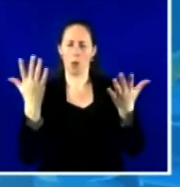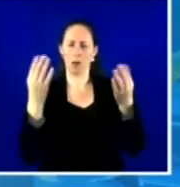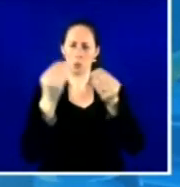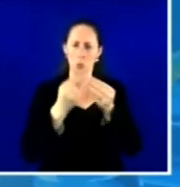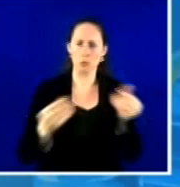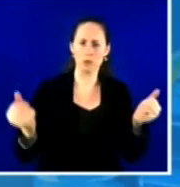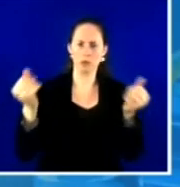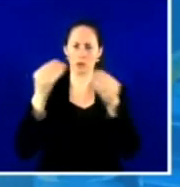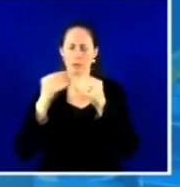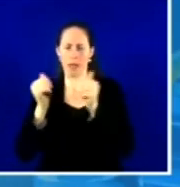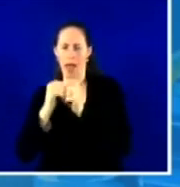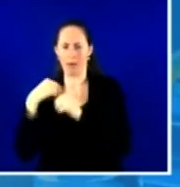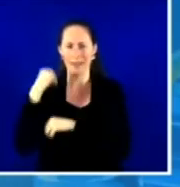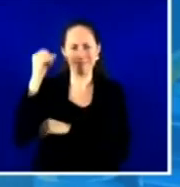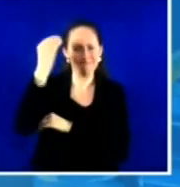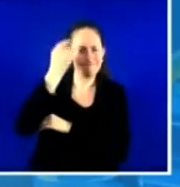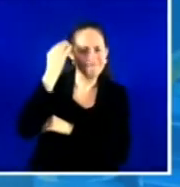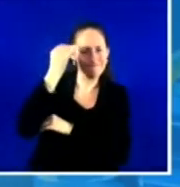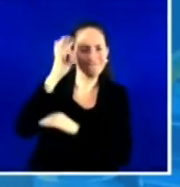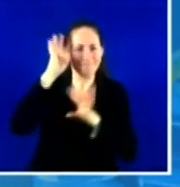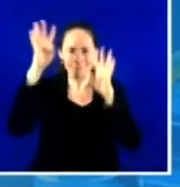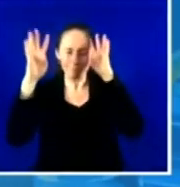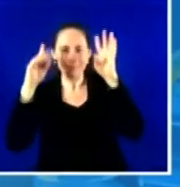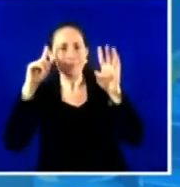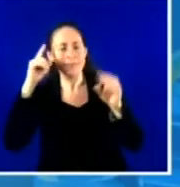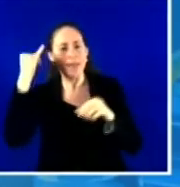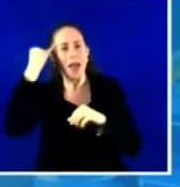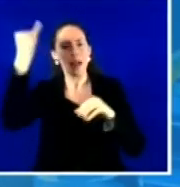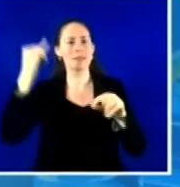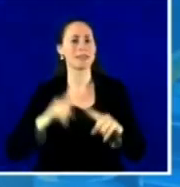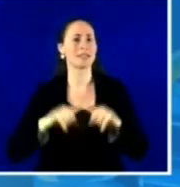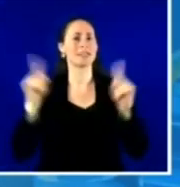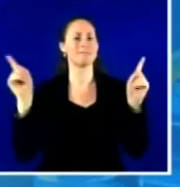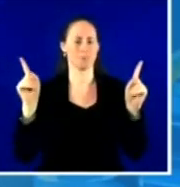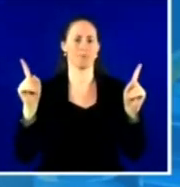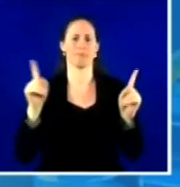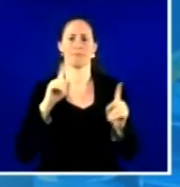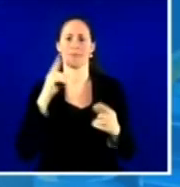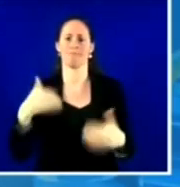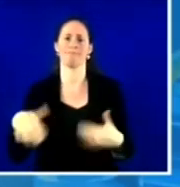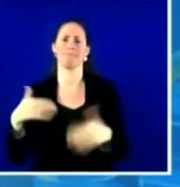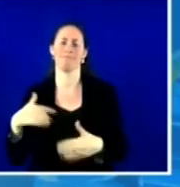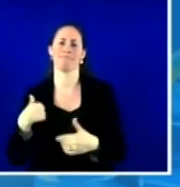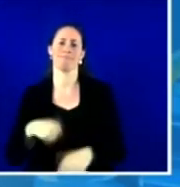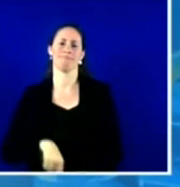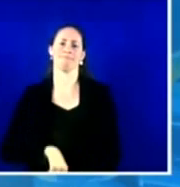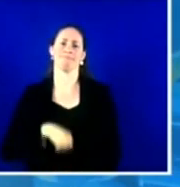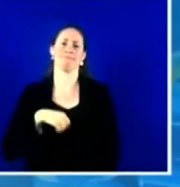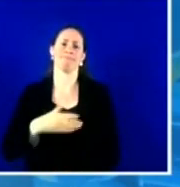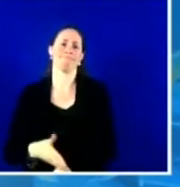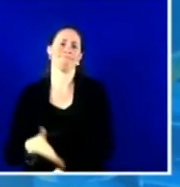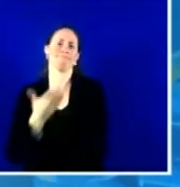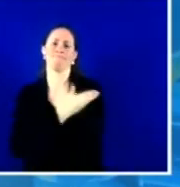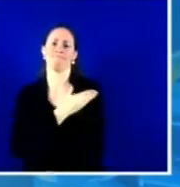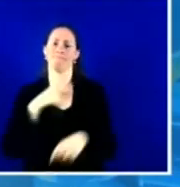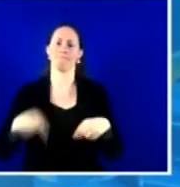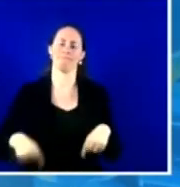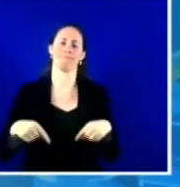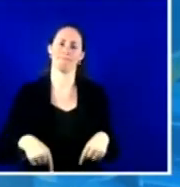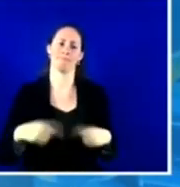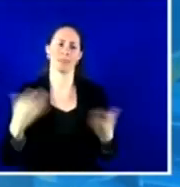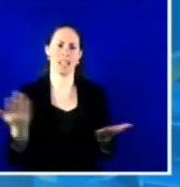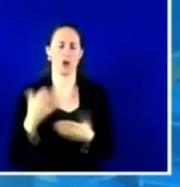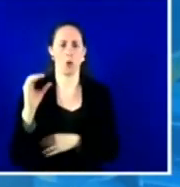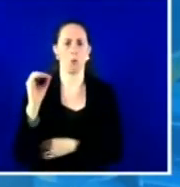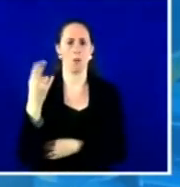very proud and to some real enhancement in the delivery of care in Ohio. DR. Thank you to you both. I mean, this is